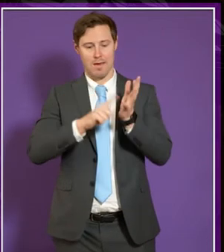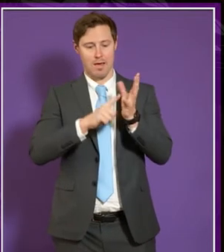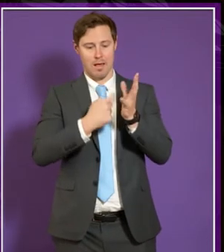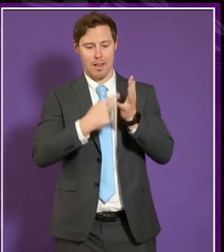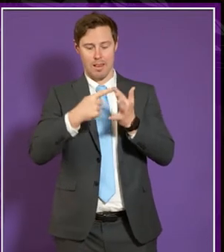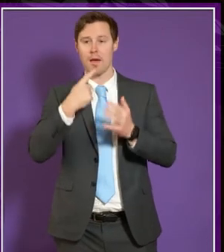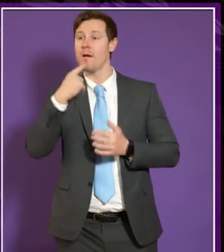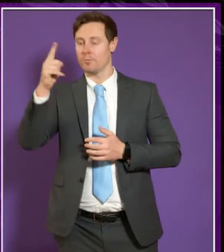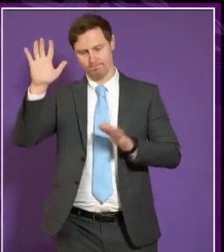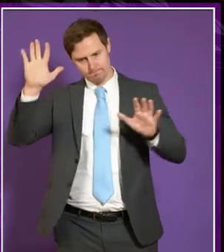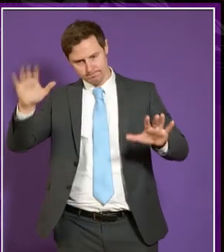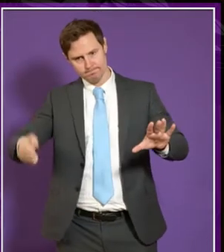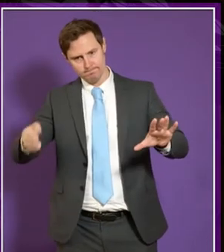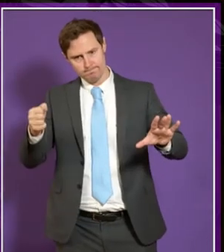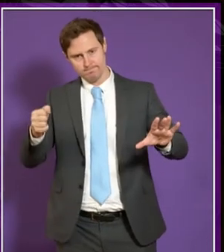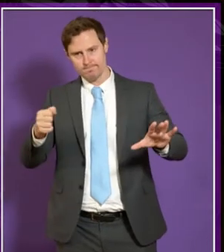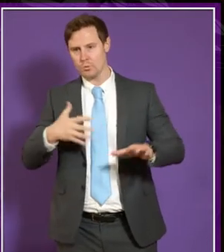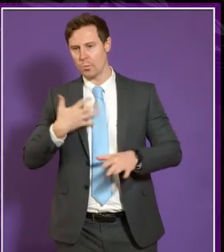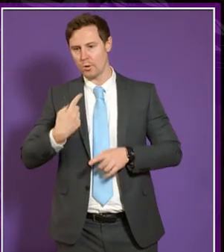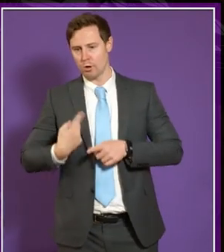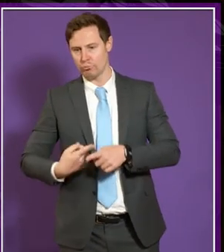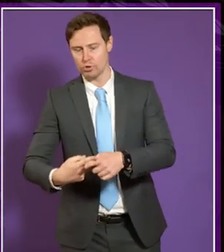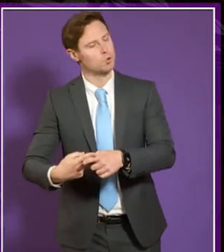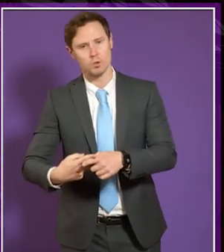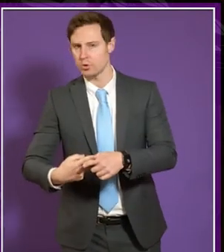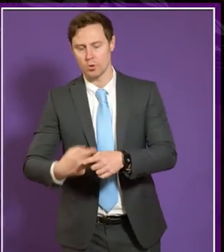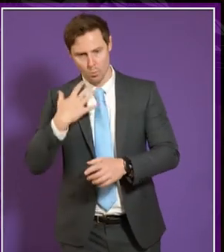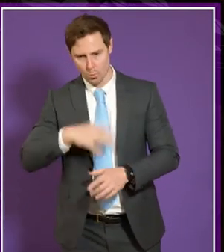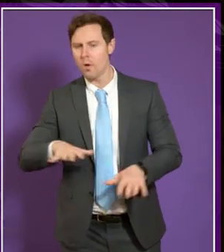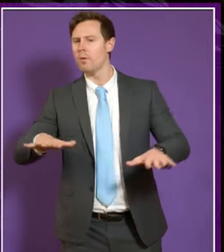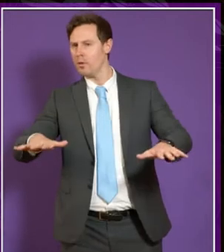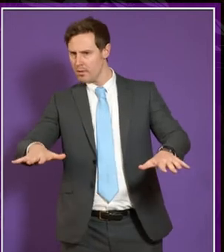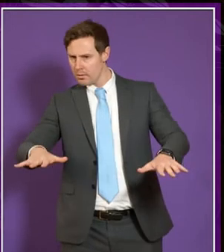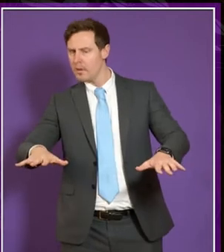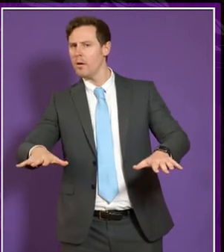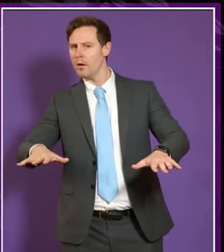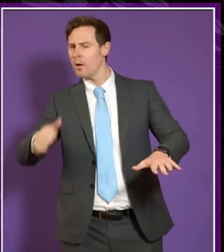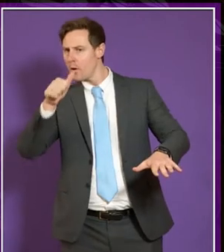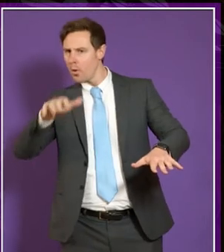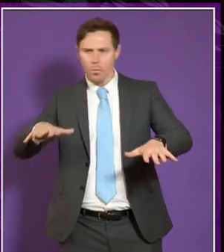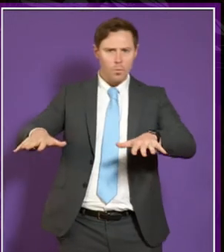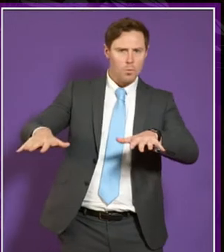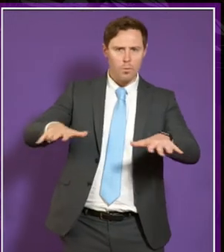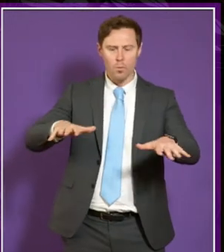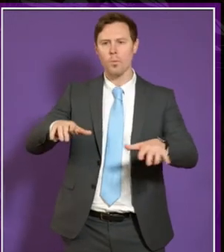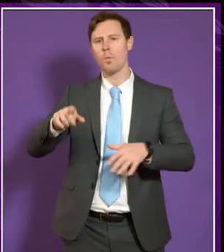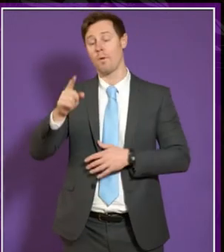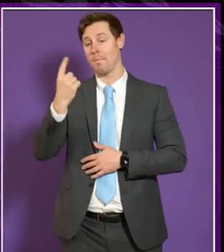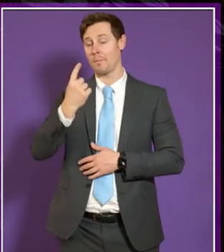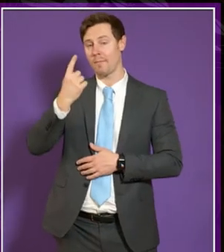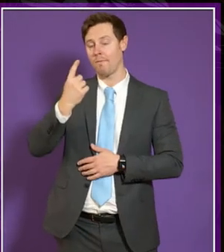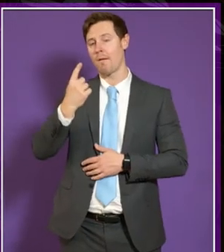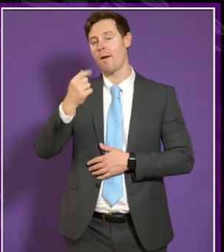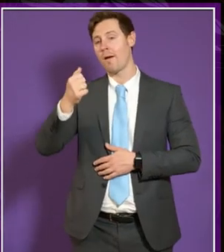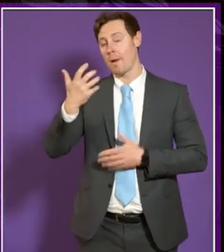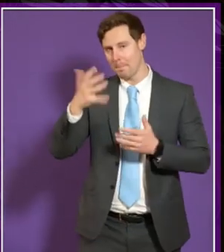now and doesn't want to rush um she wants to get a sense of where we are where they are as an organization and then identify the key